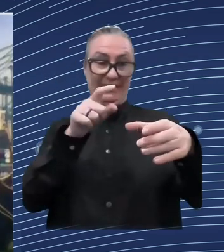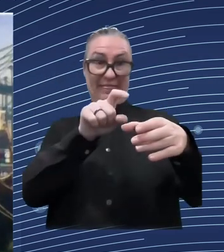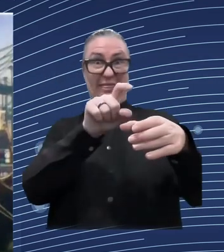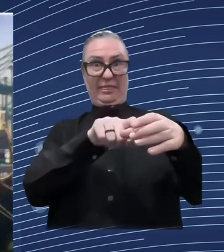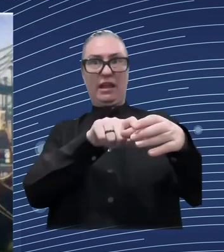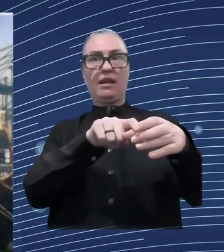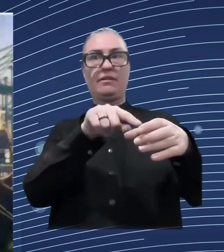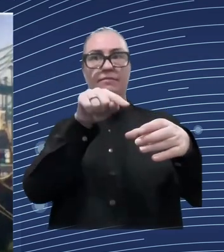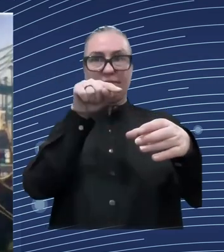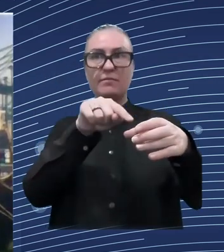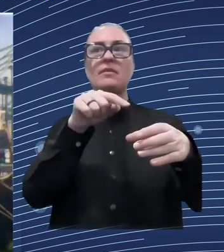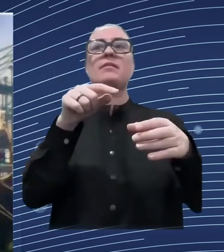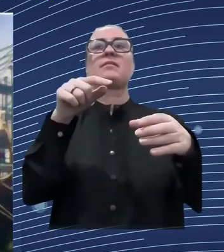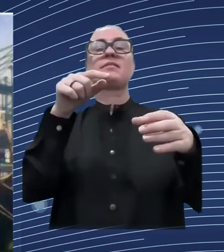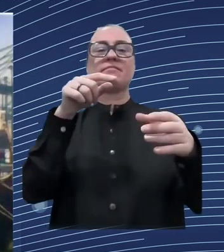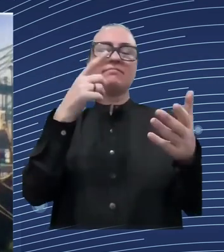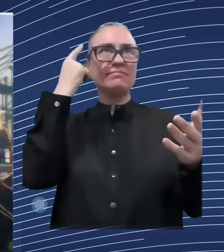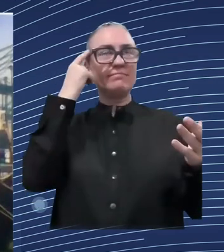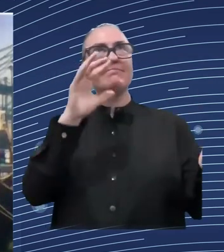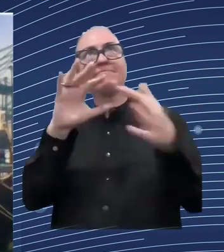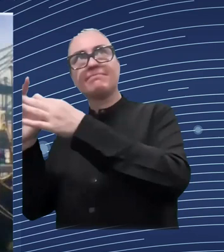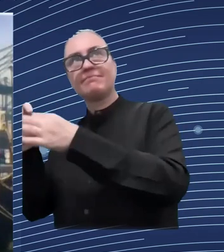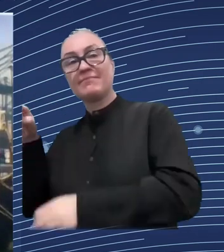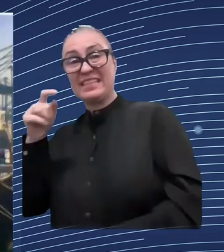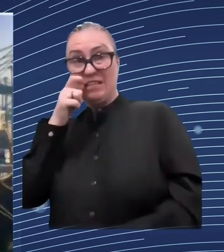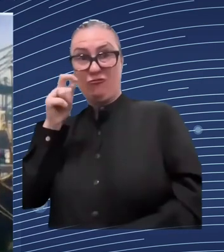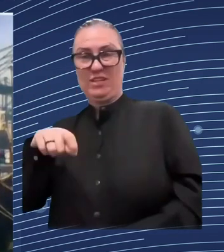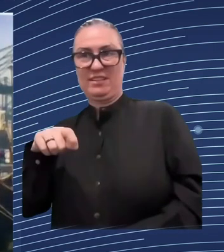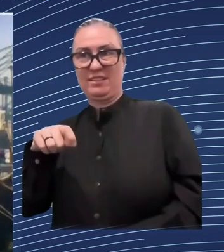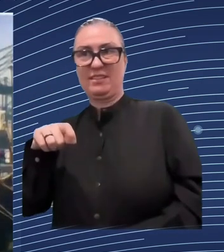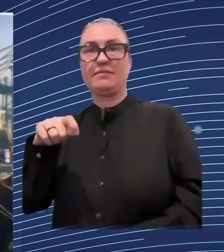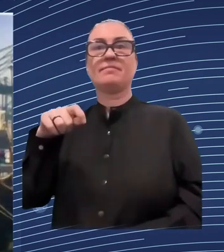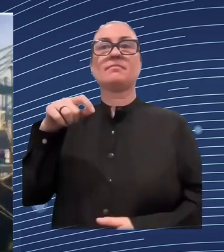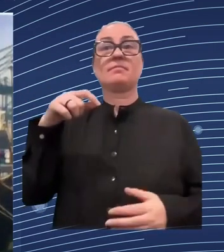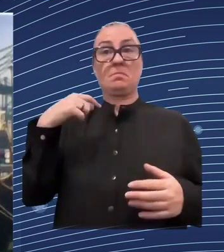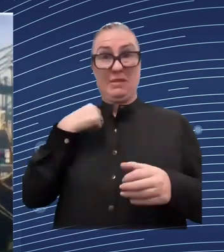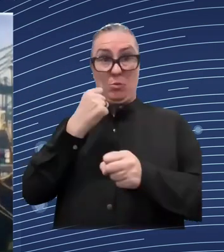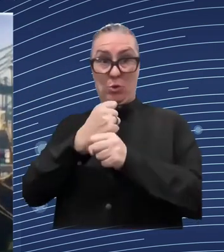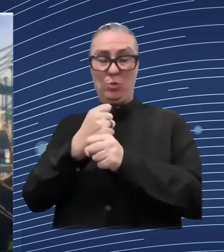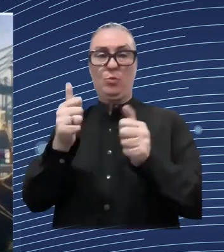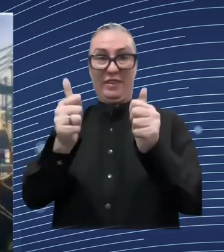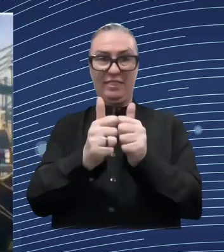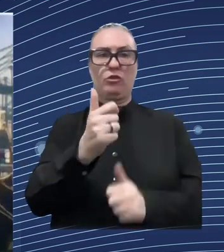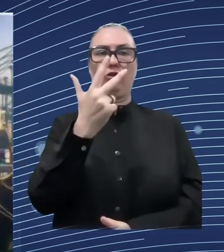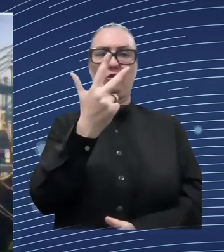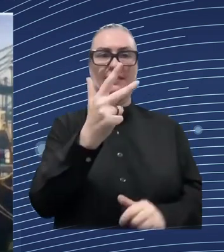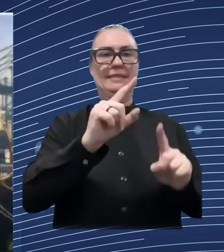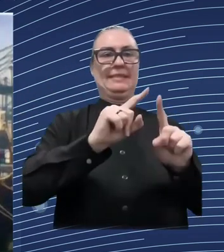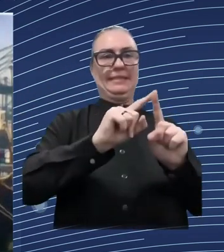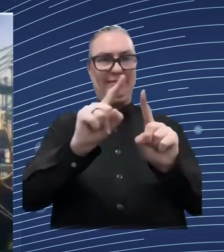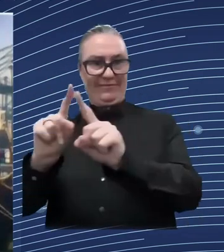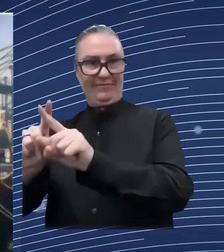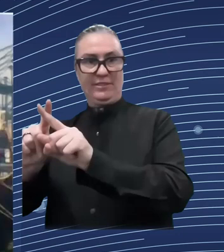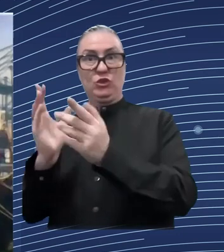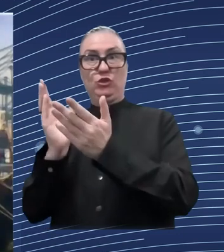then we do skills foresight so try to match this to um monitoring and analysis and then foresight in order to